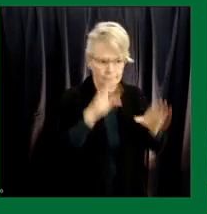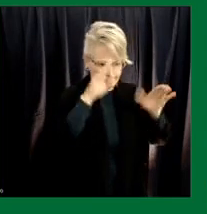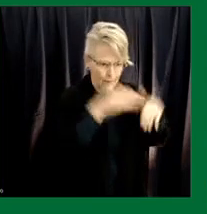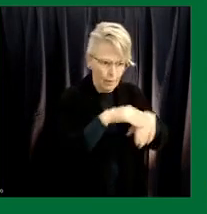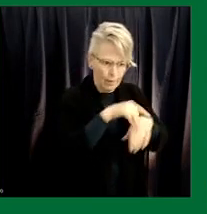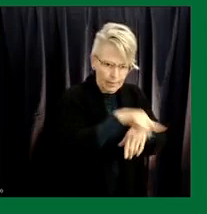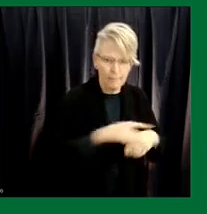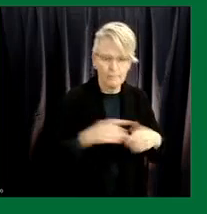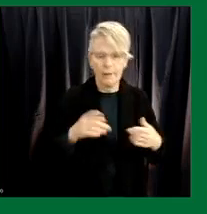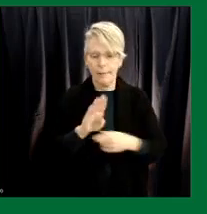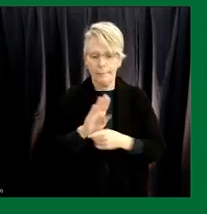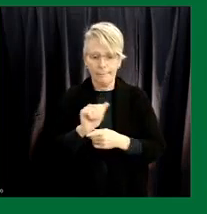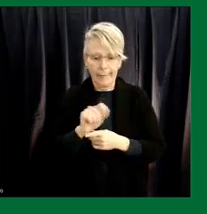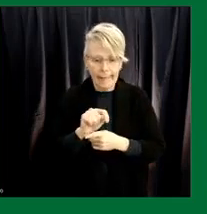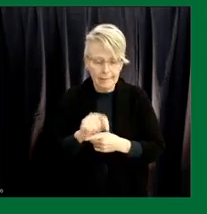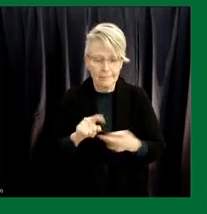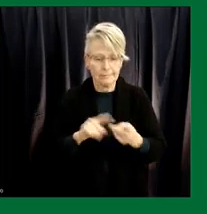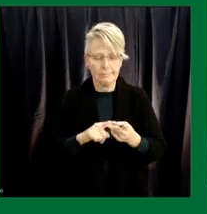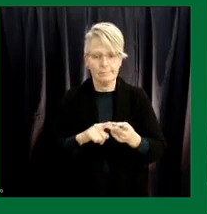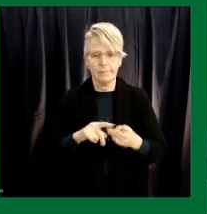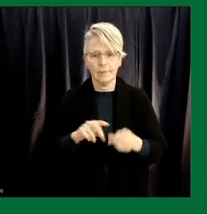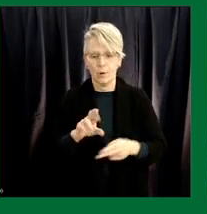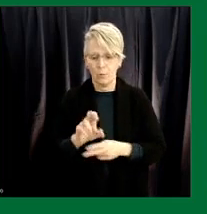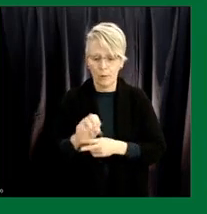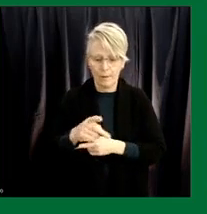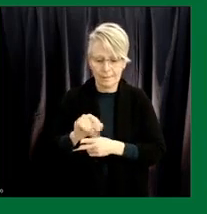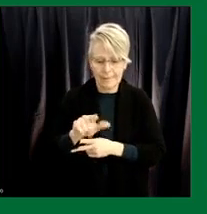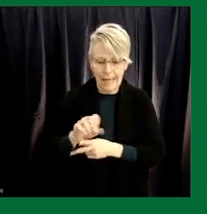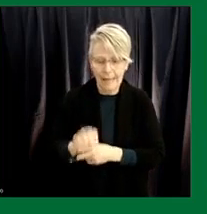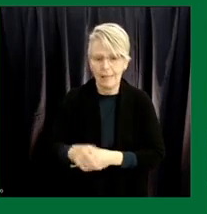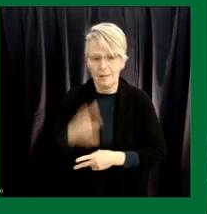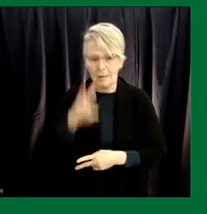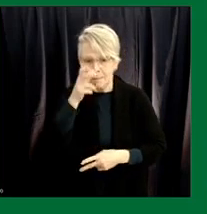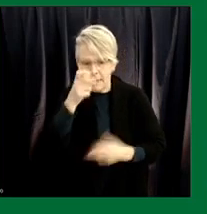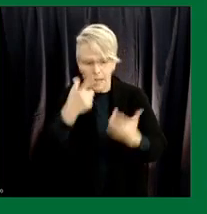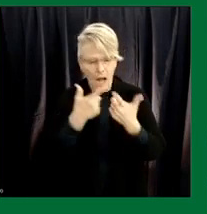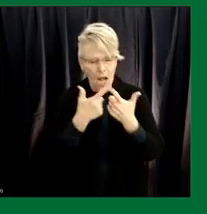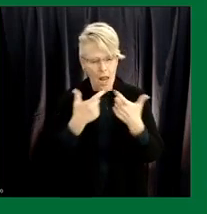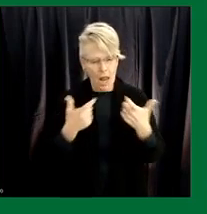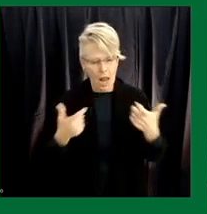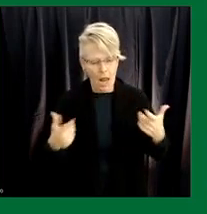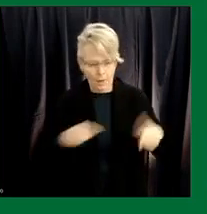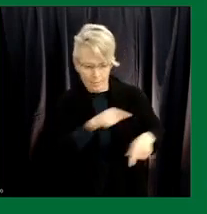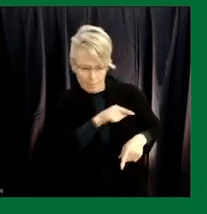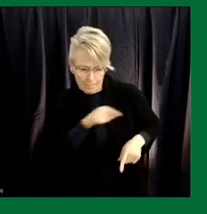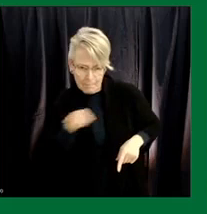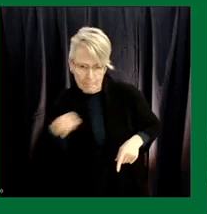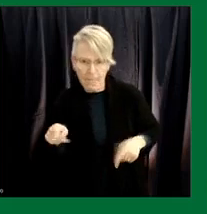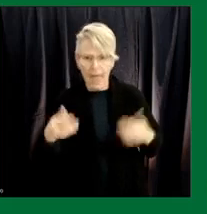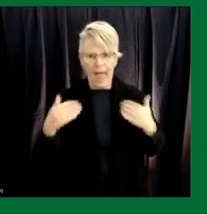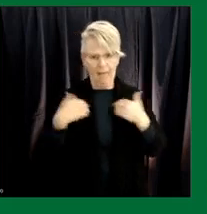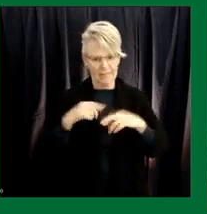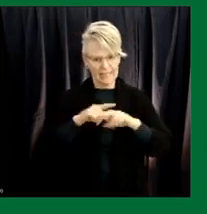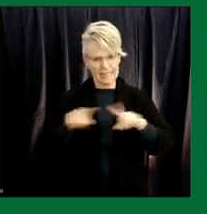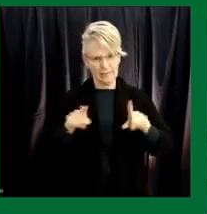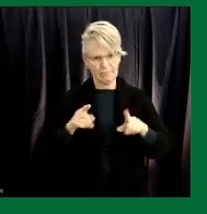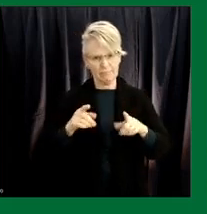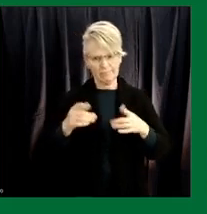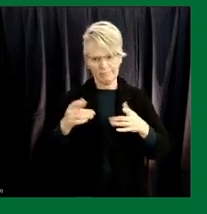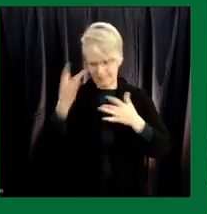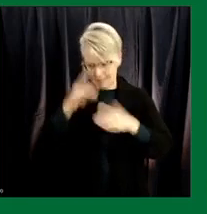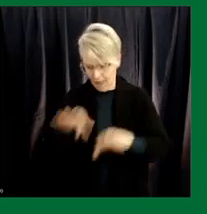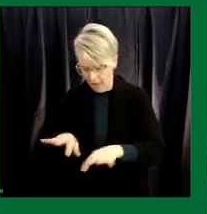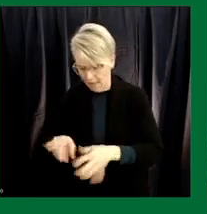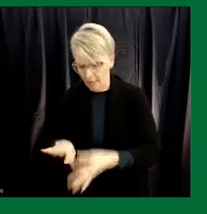bats, reptiles, insects, all these exotic species from which we see these pathogens jump into humans